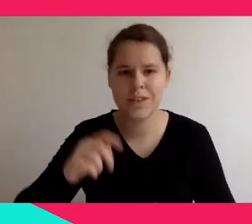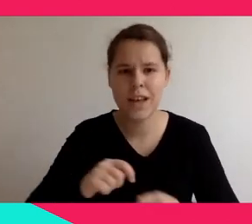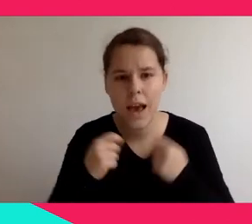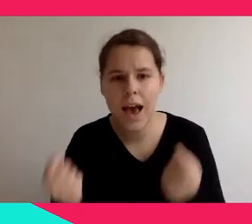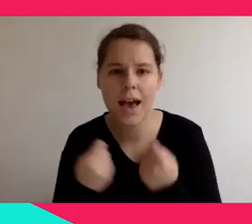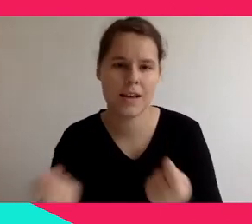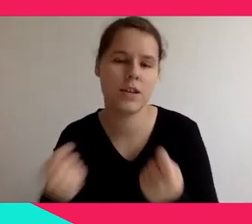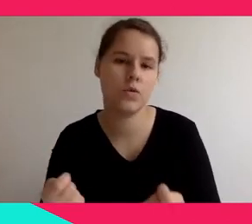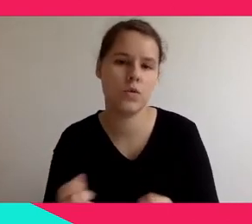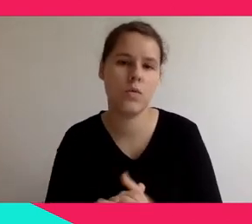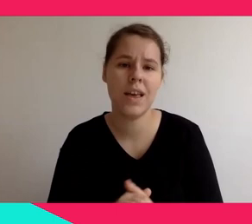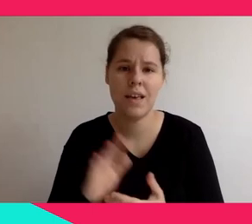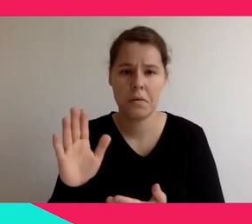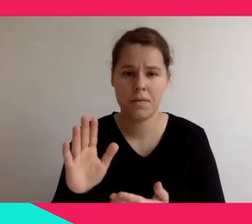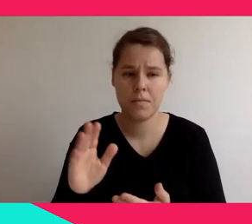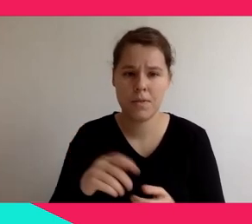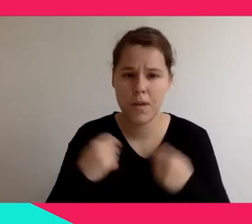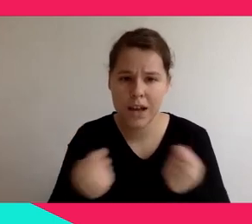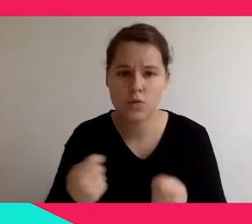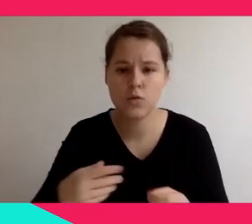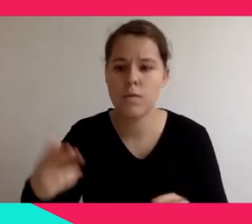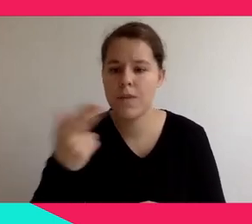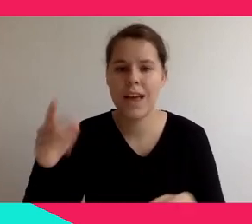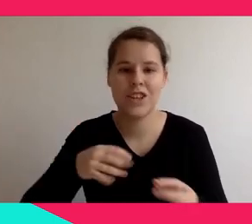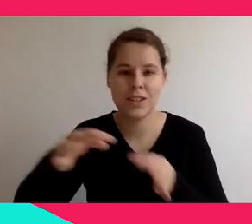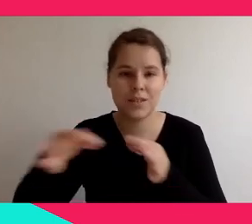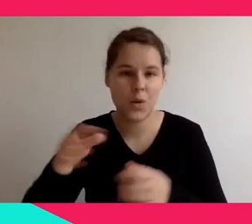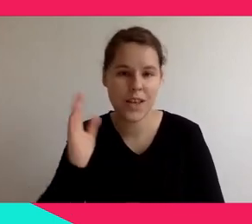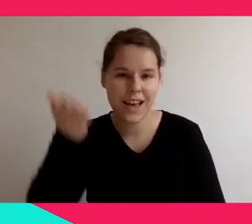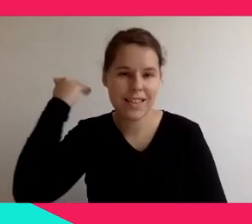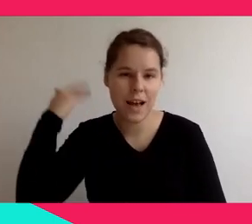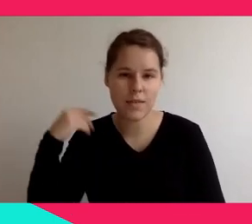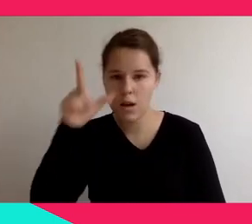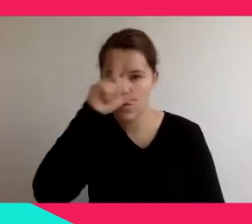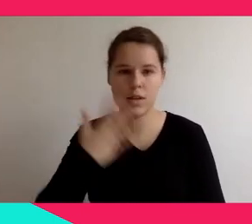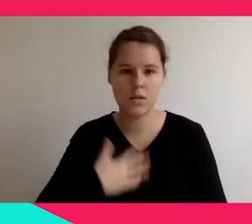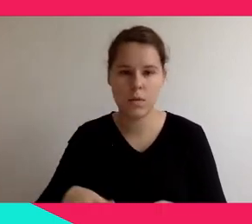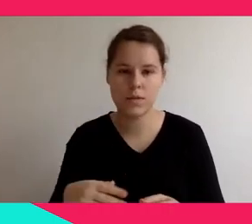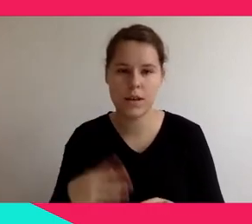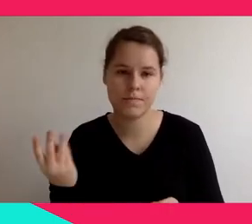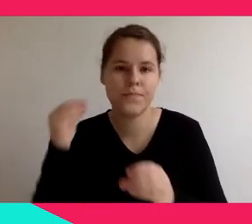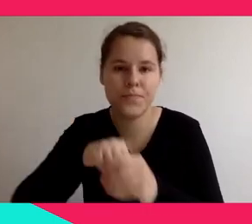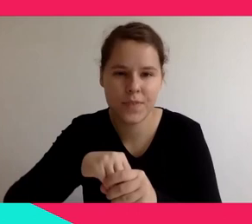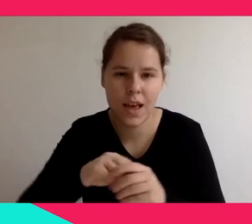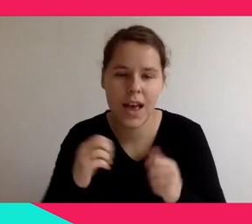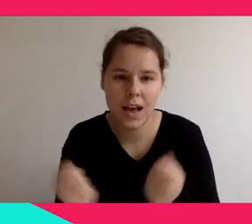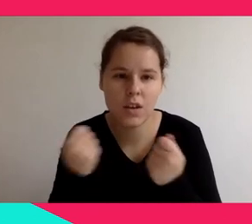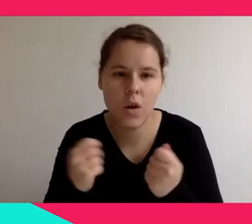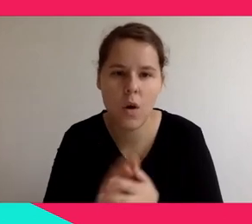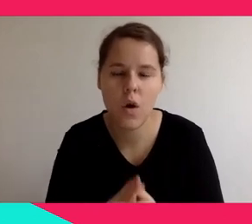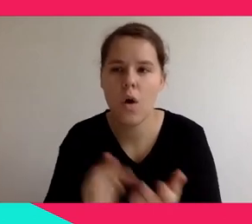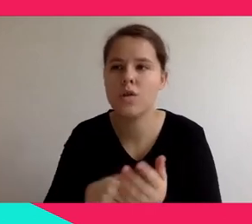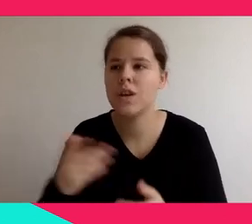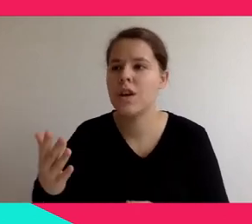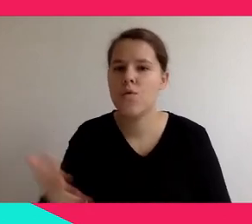they really feel something stronger. And so